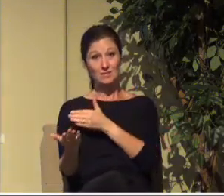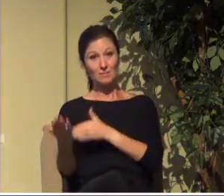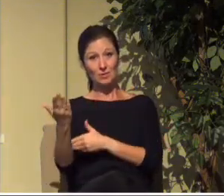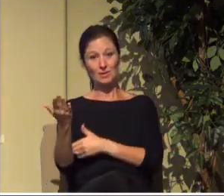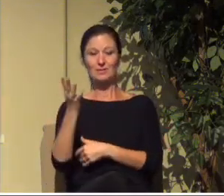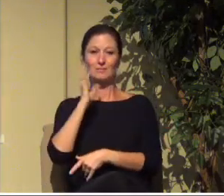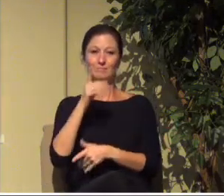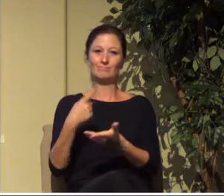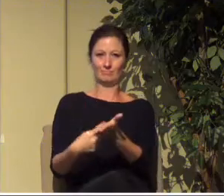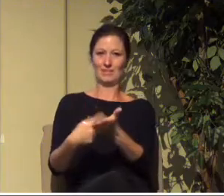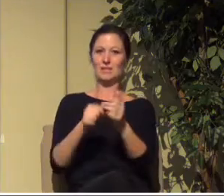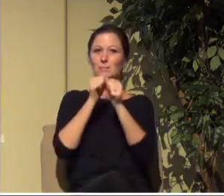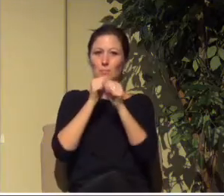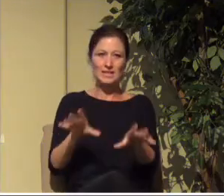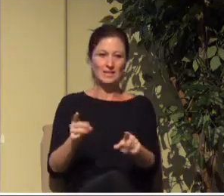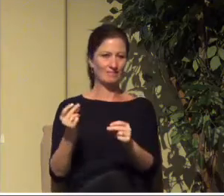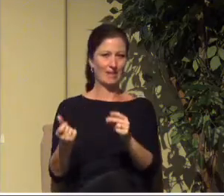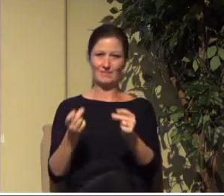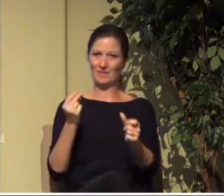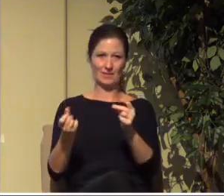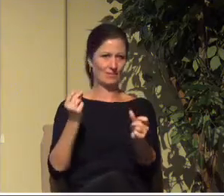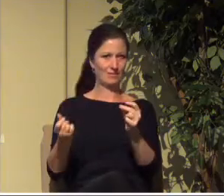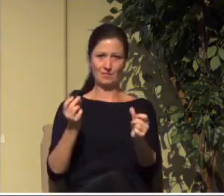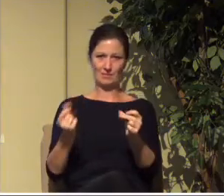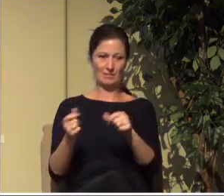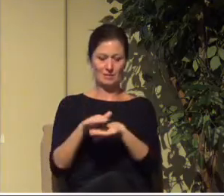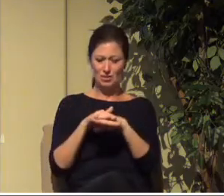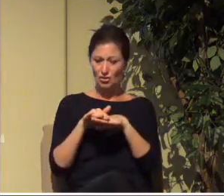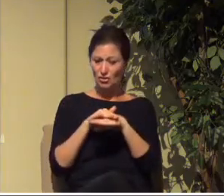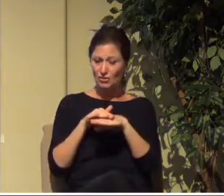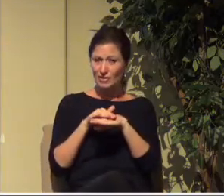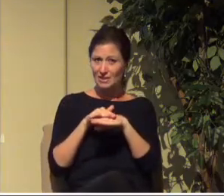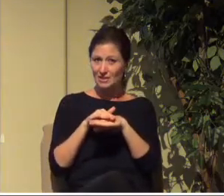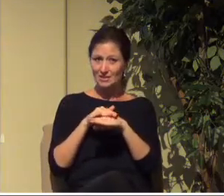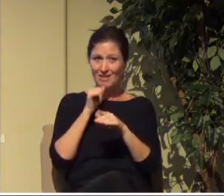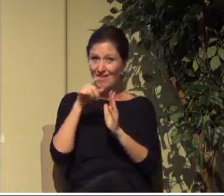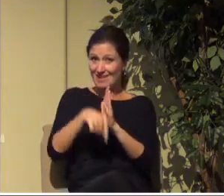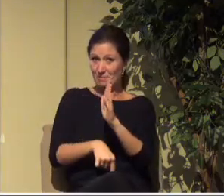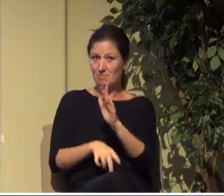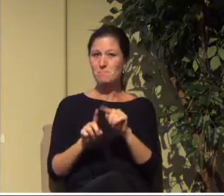about those really quick. We're just going to be skimming the surface of each.